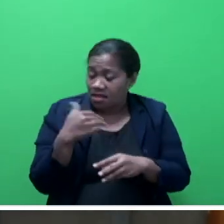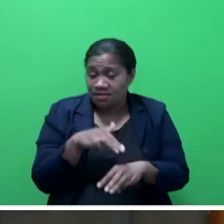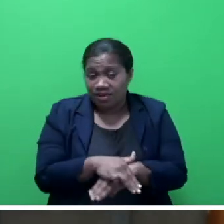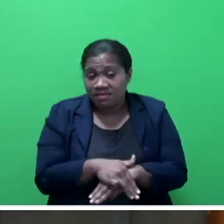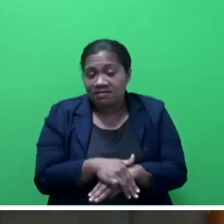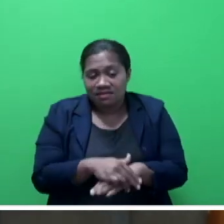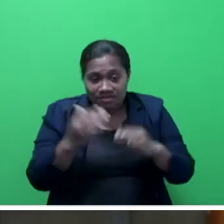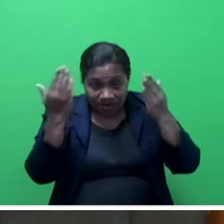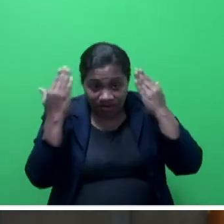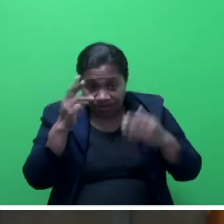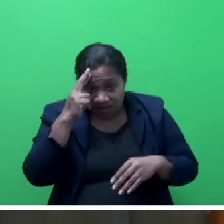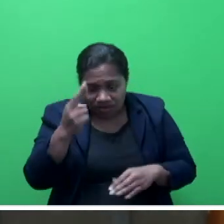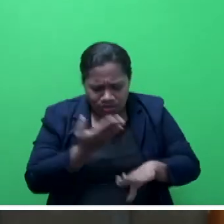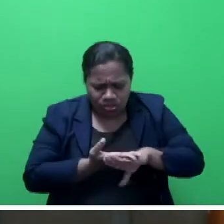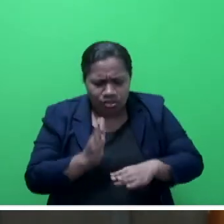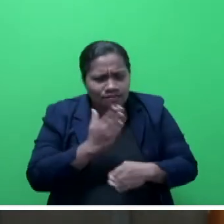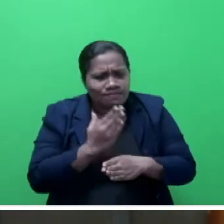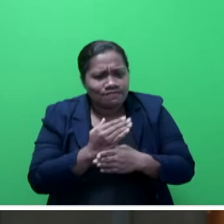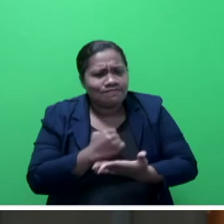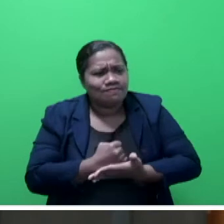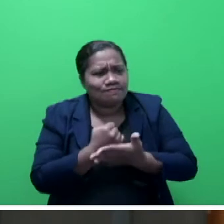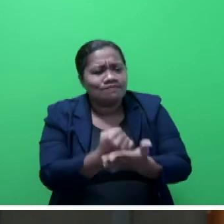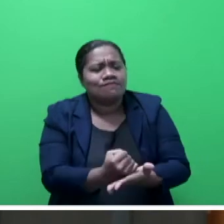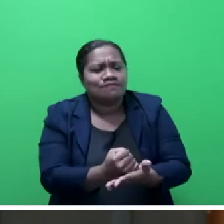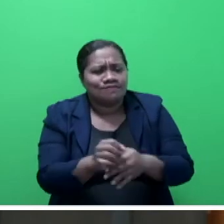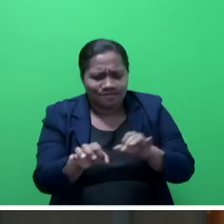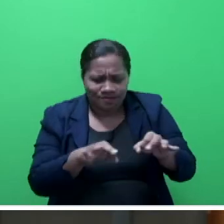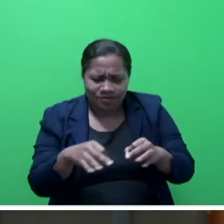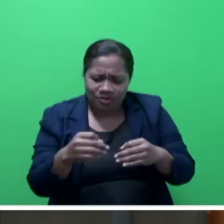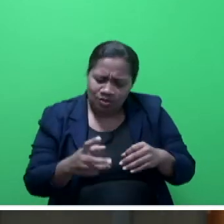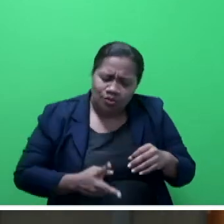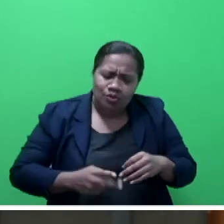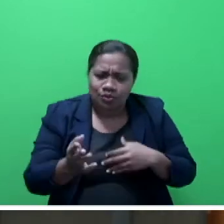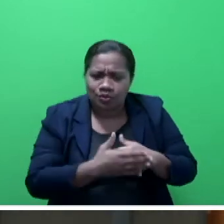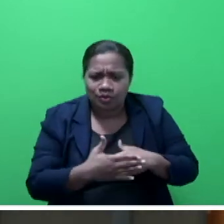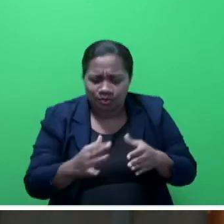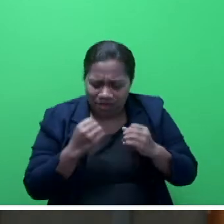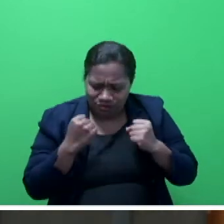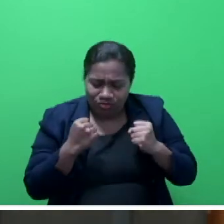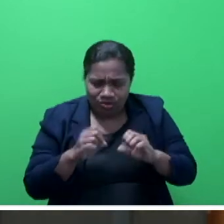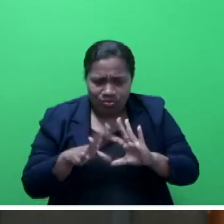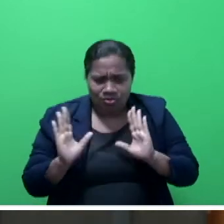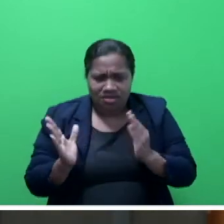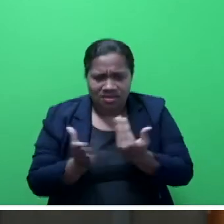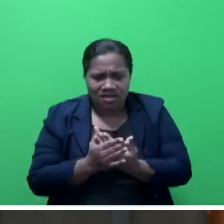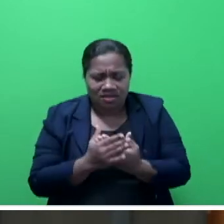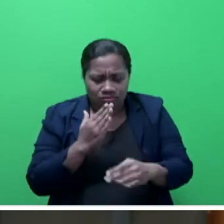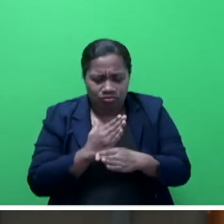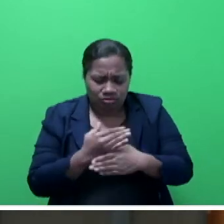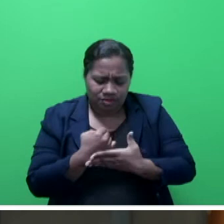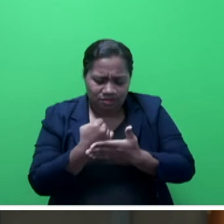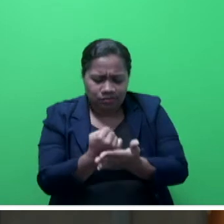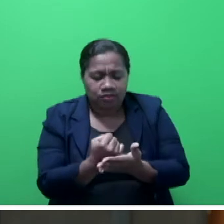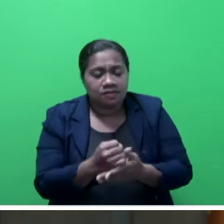new job support scheme was launched, namely Stronger Together Job Support Scheme. Mr Speaker Say,